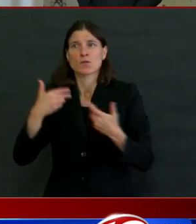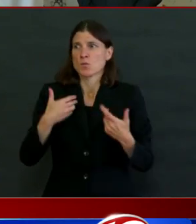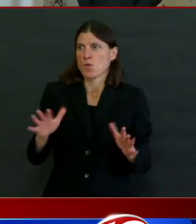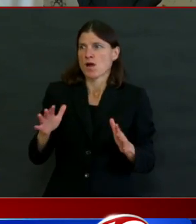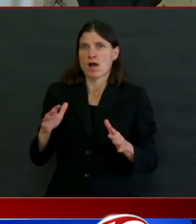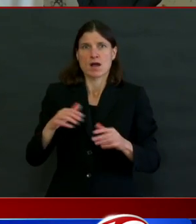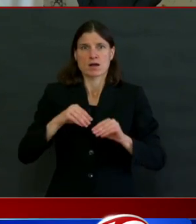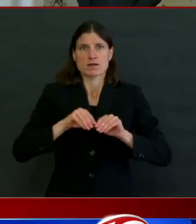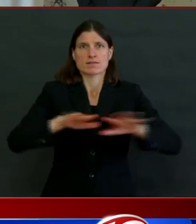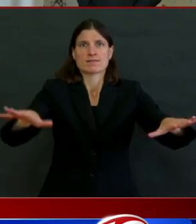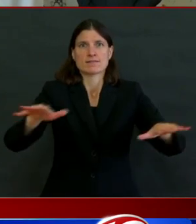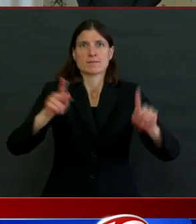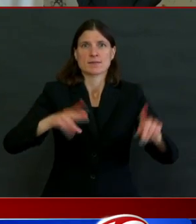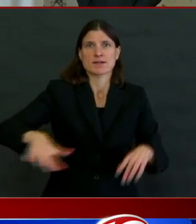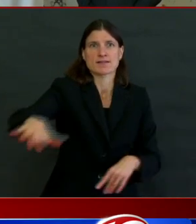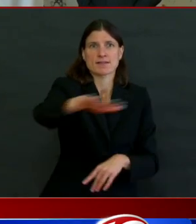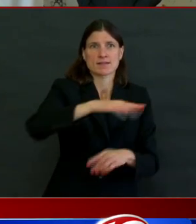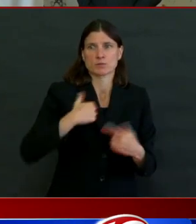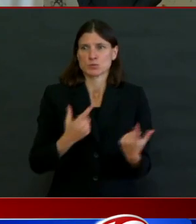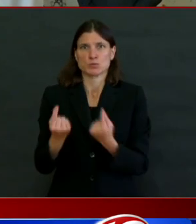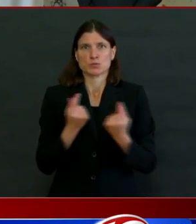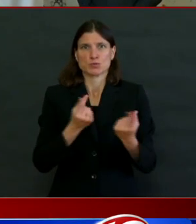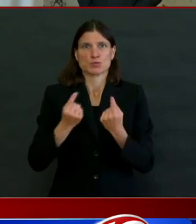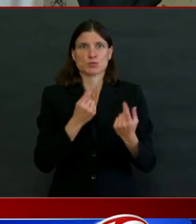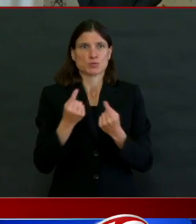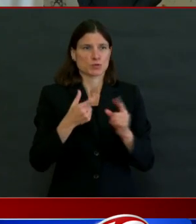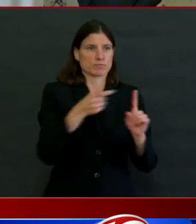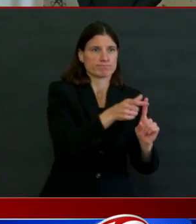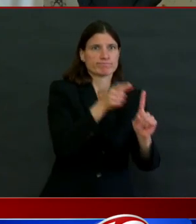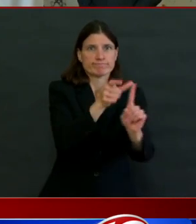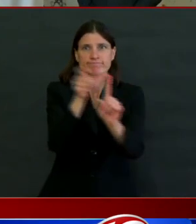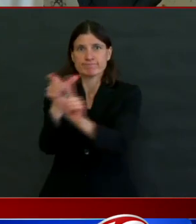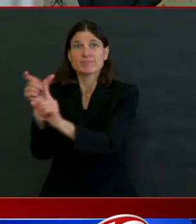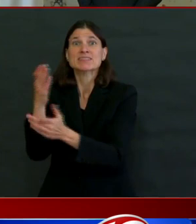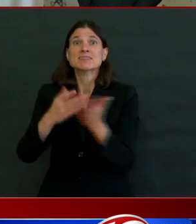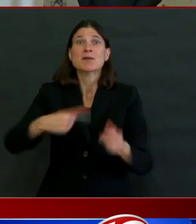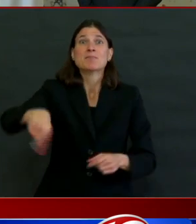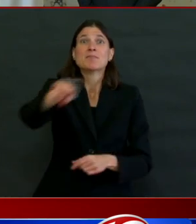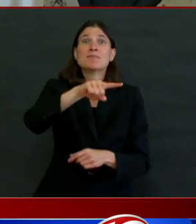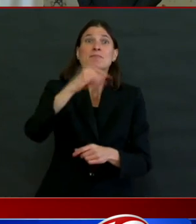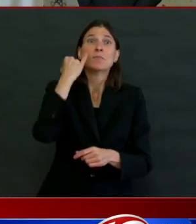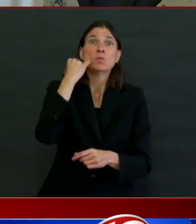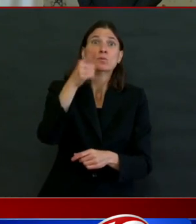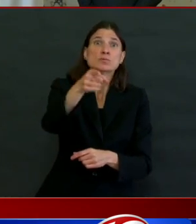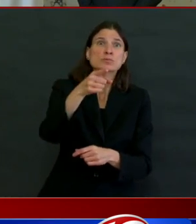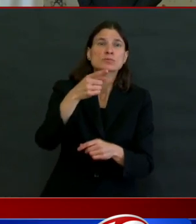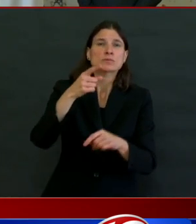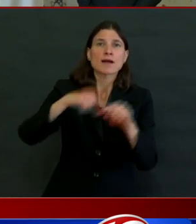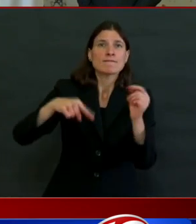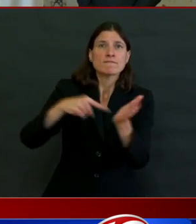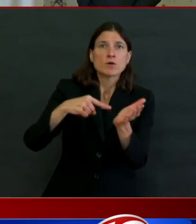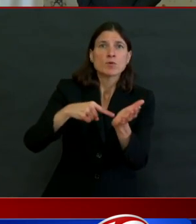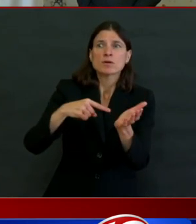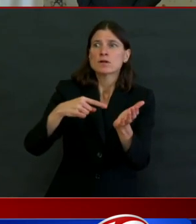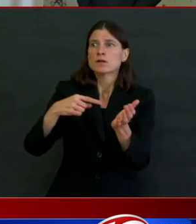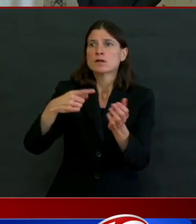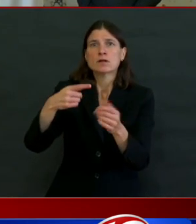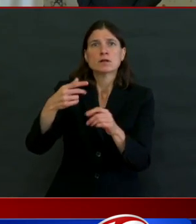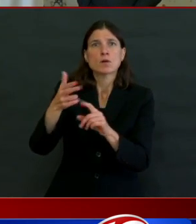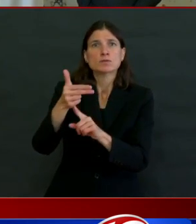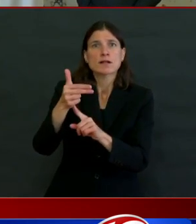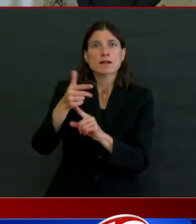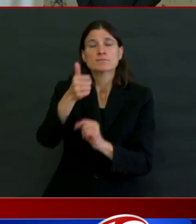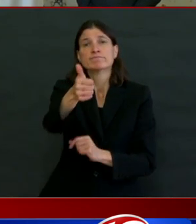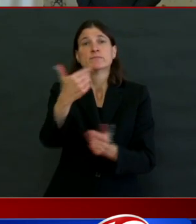potentially yet you can't afford a hotel, we are working hard to maybe be able to put you up in some